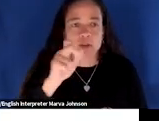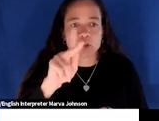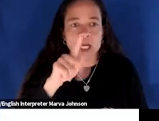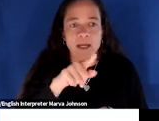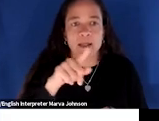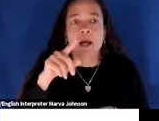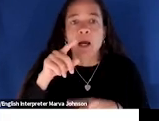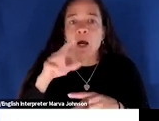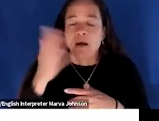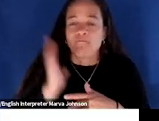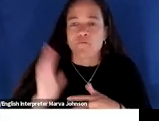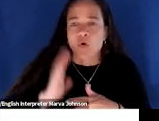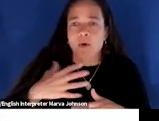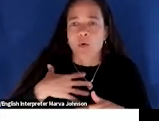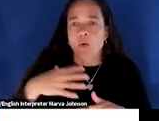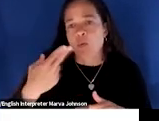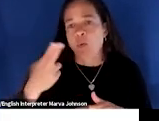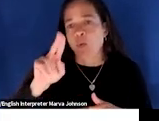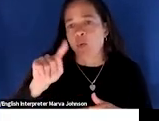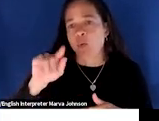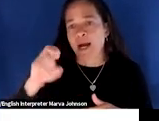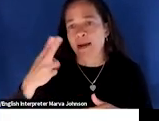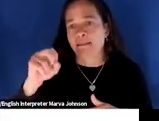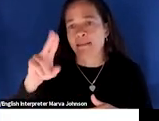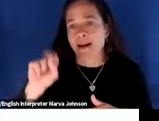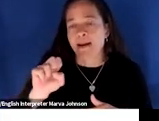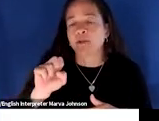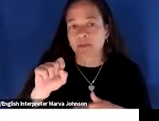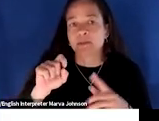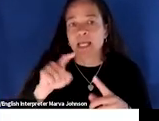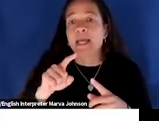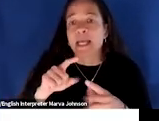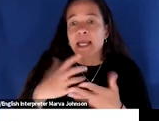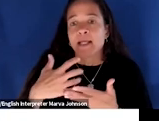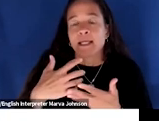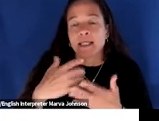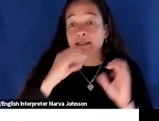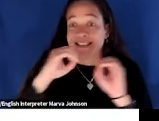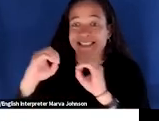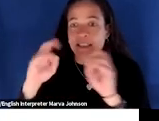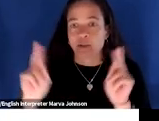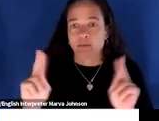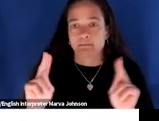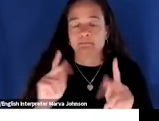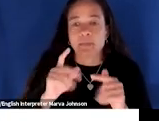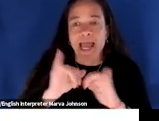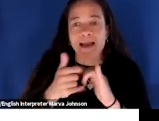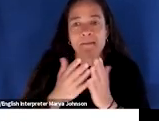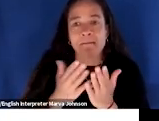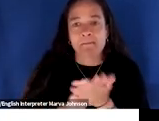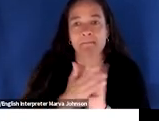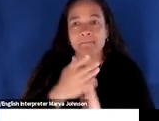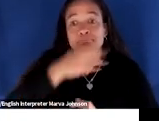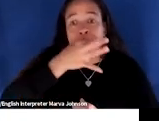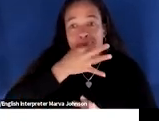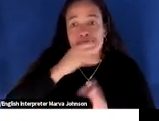correspondent for the associated press in the washington post now makes his living uh teaching all the rest of us how to become really good writers uh and so he's been